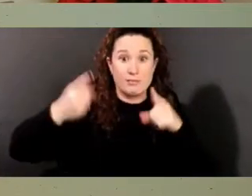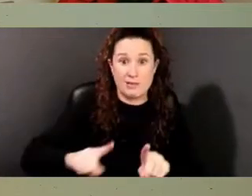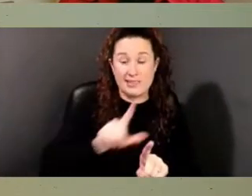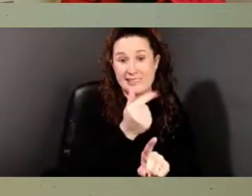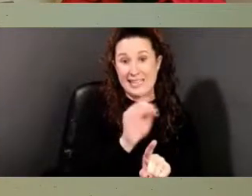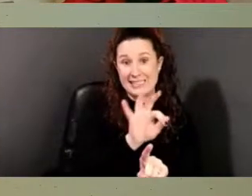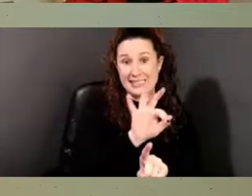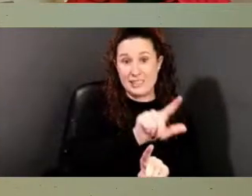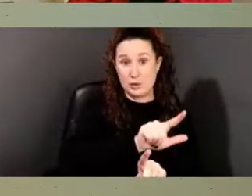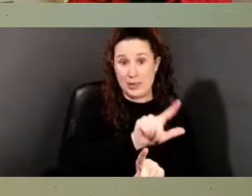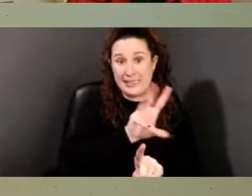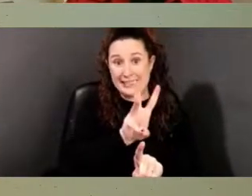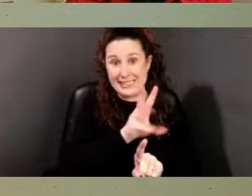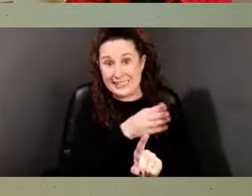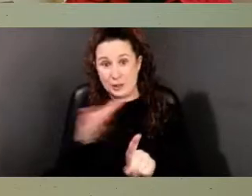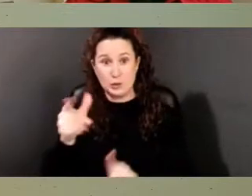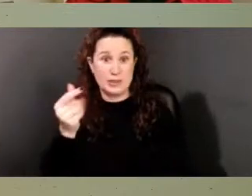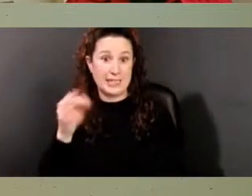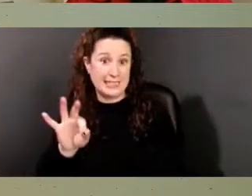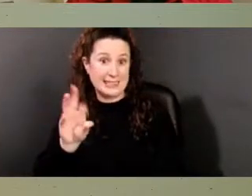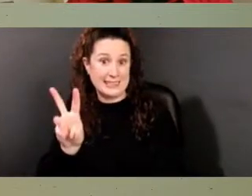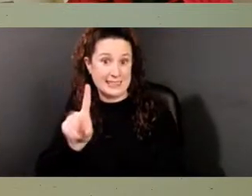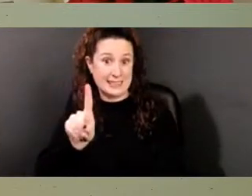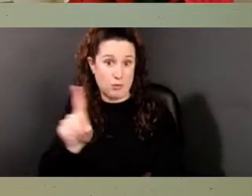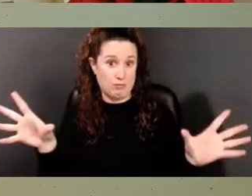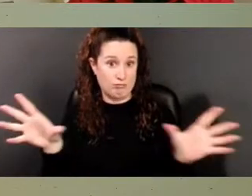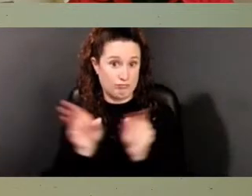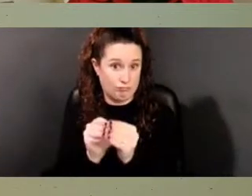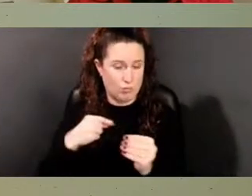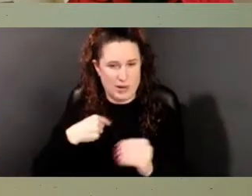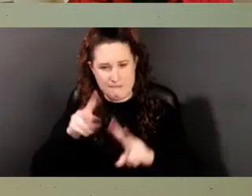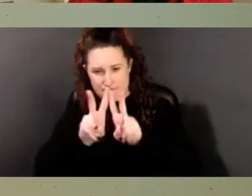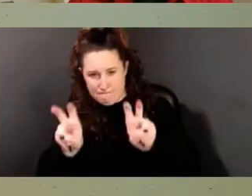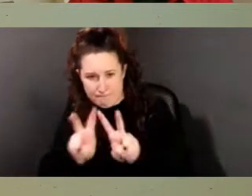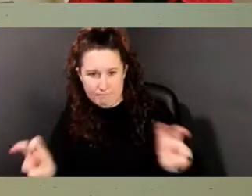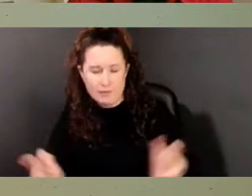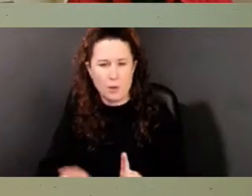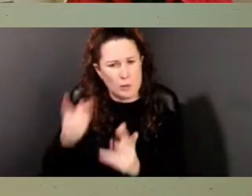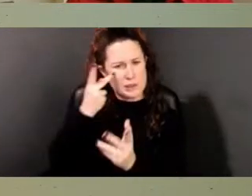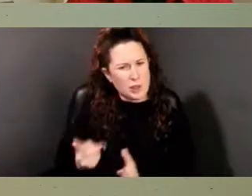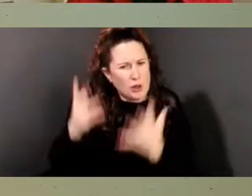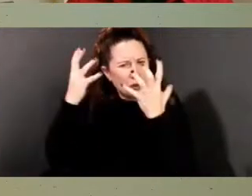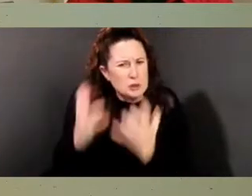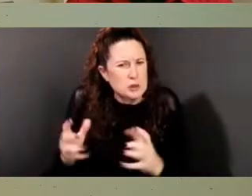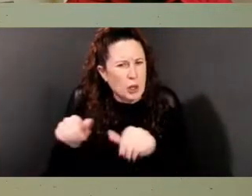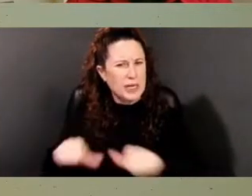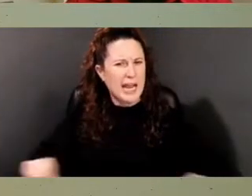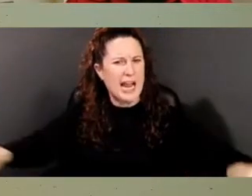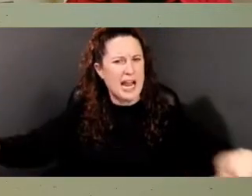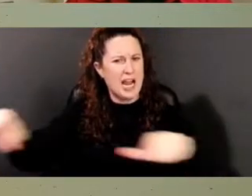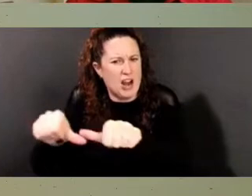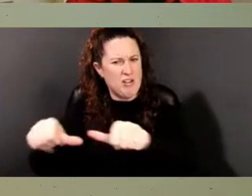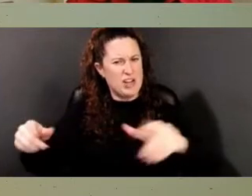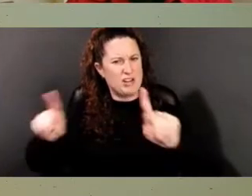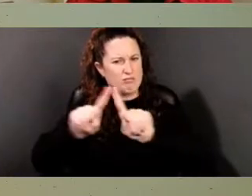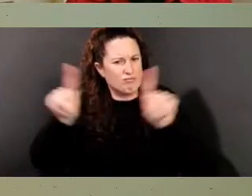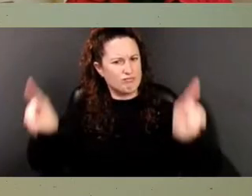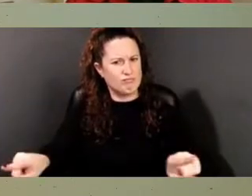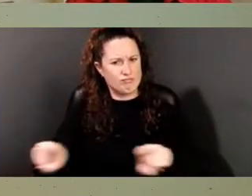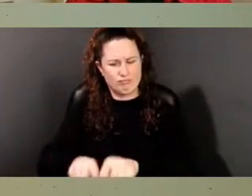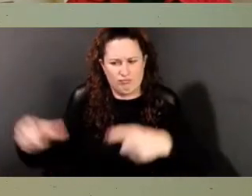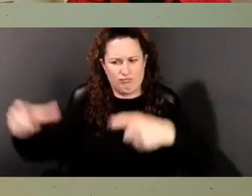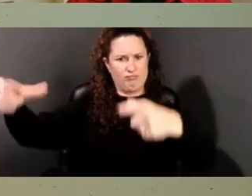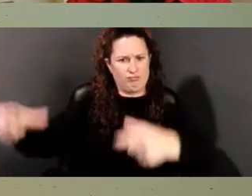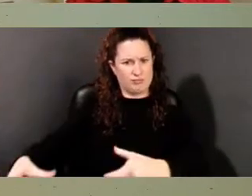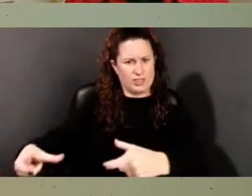1961. The imagery showed a dark rectangular area within an agricultural field, and that was